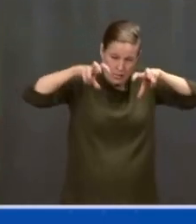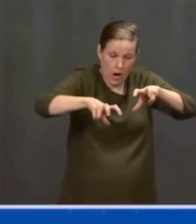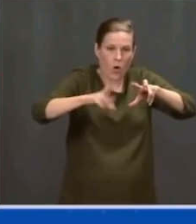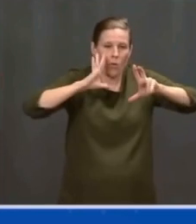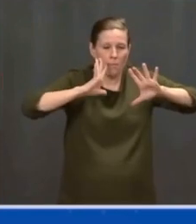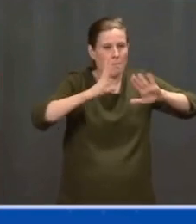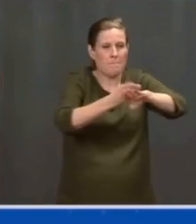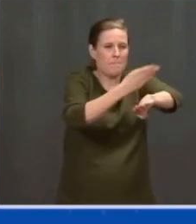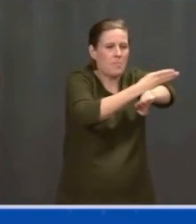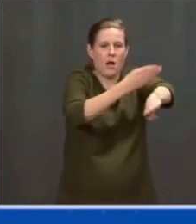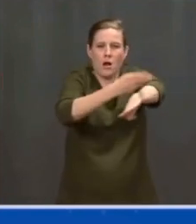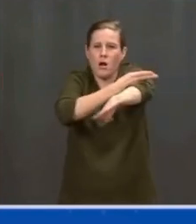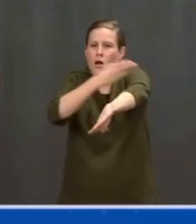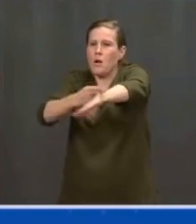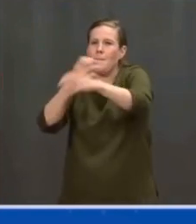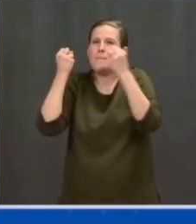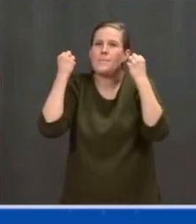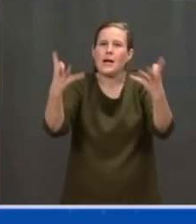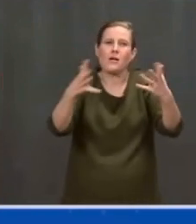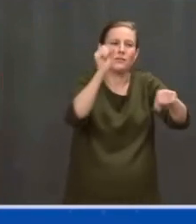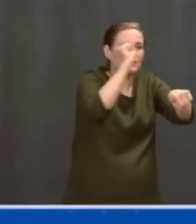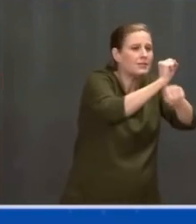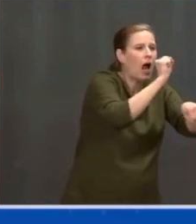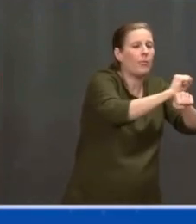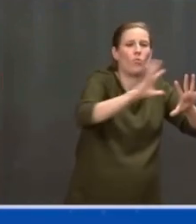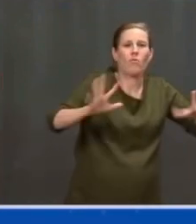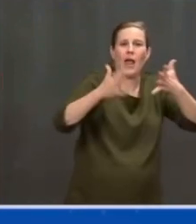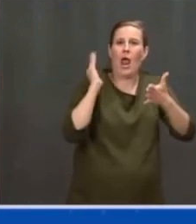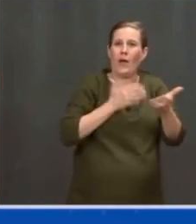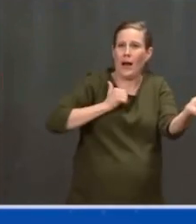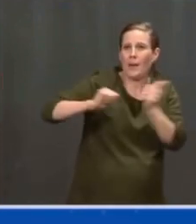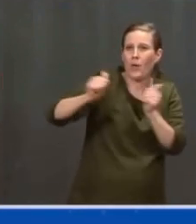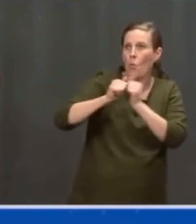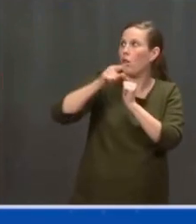businesses to compete internationally, create more revenue as well.